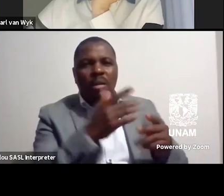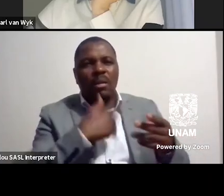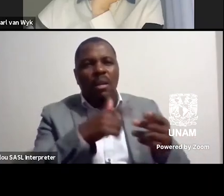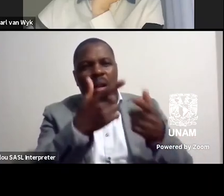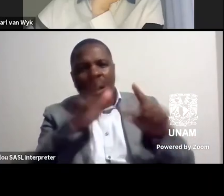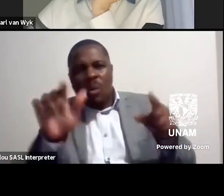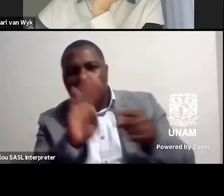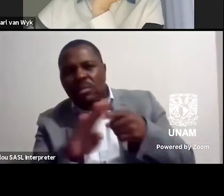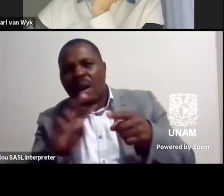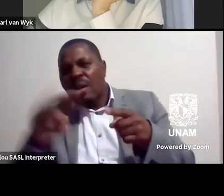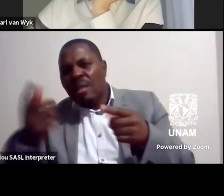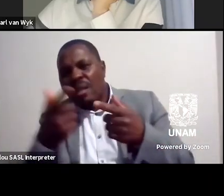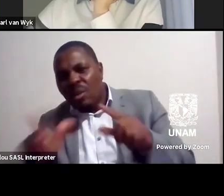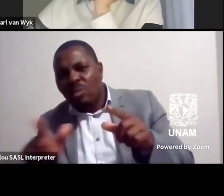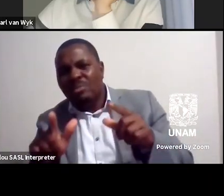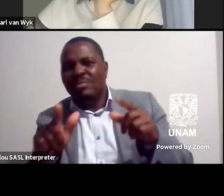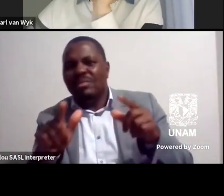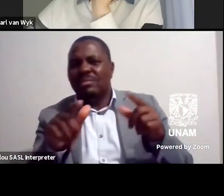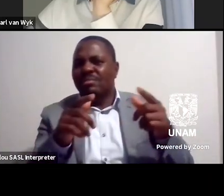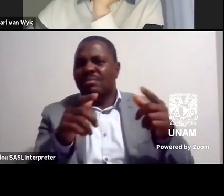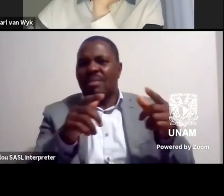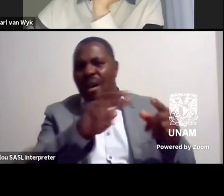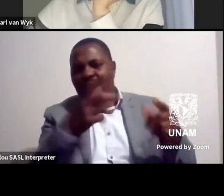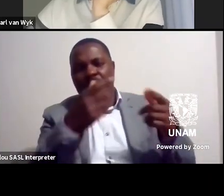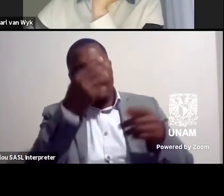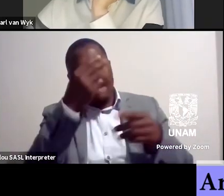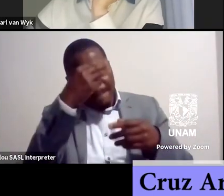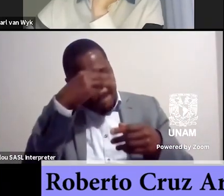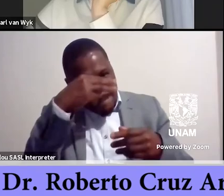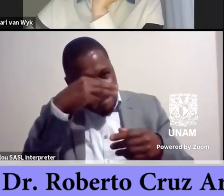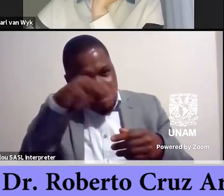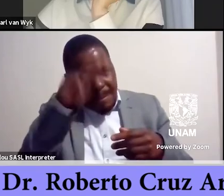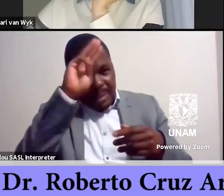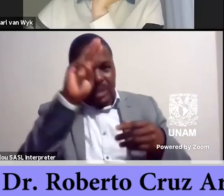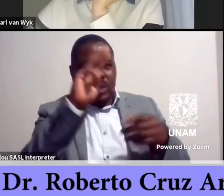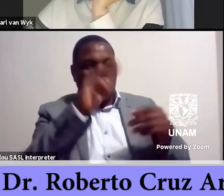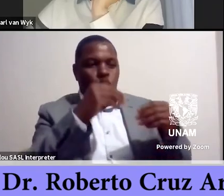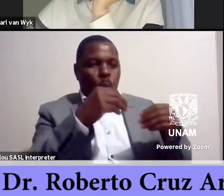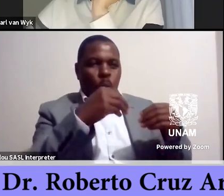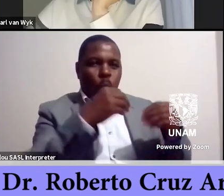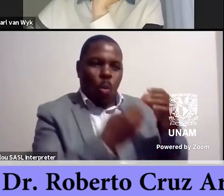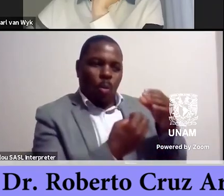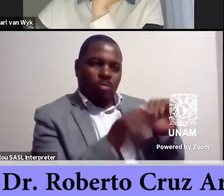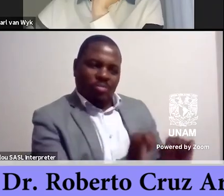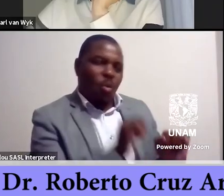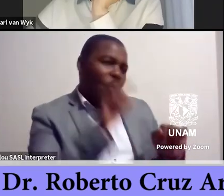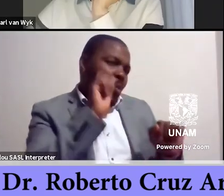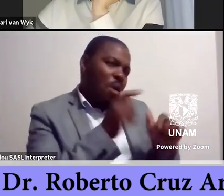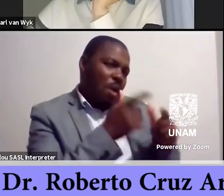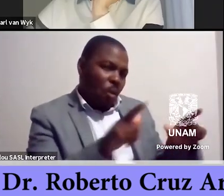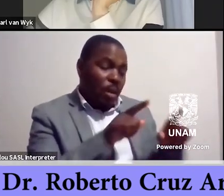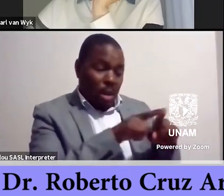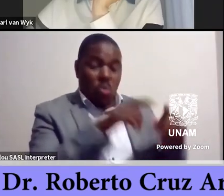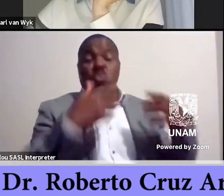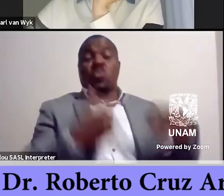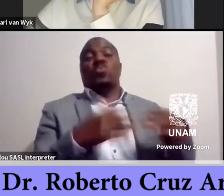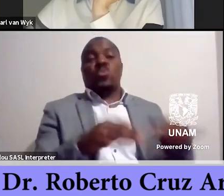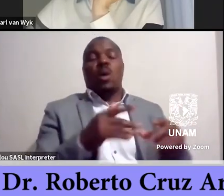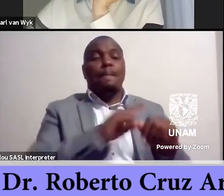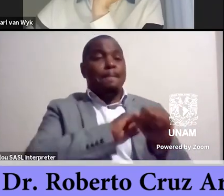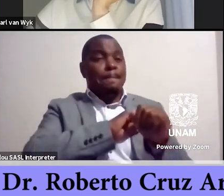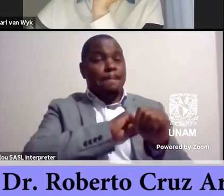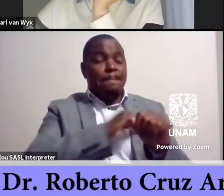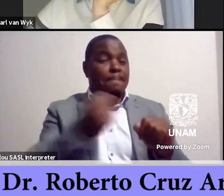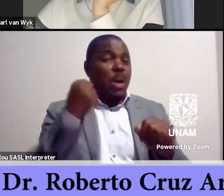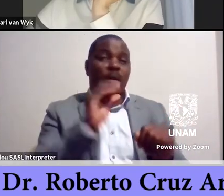seal or in another mexican indigenous language it's a very very radical and very powerful politically